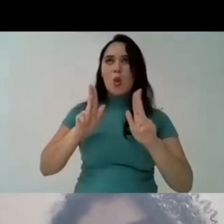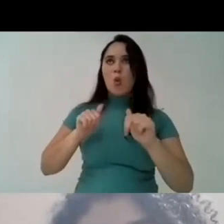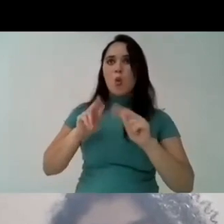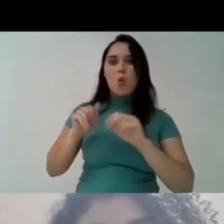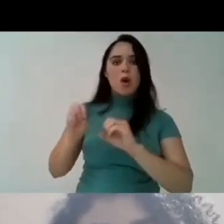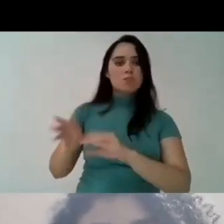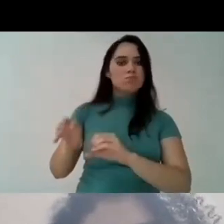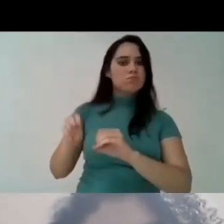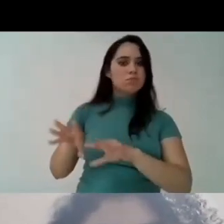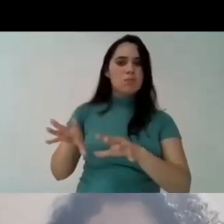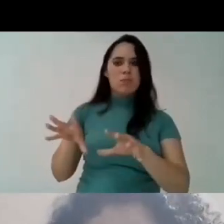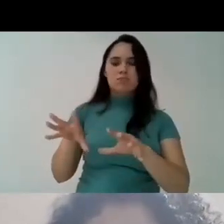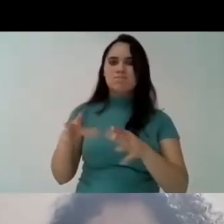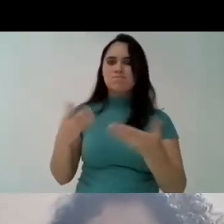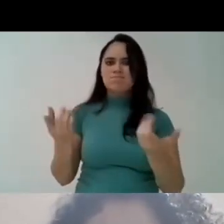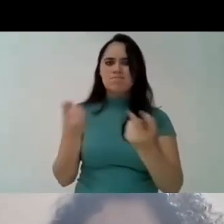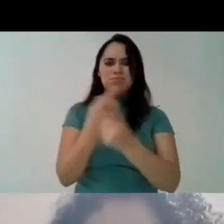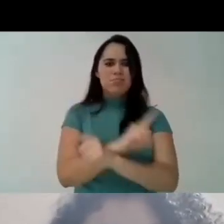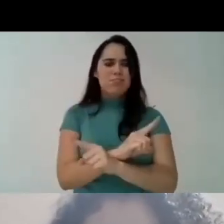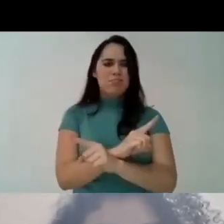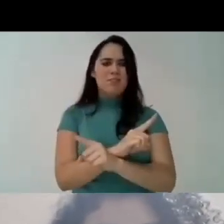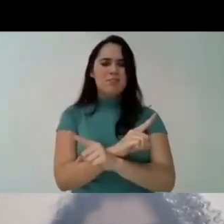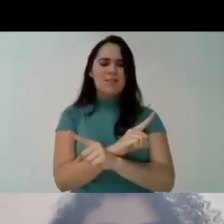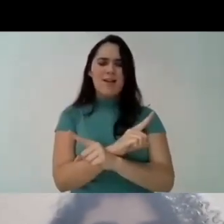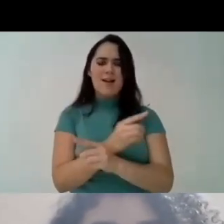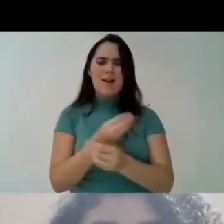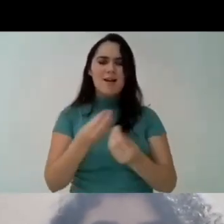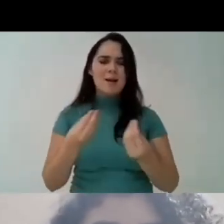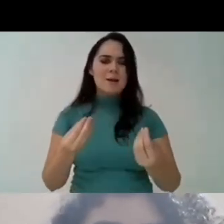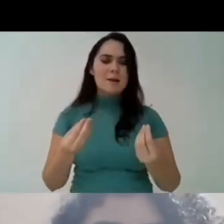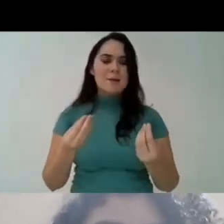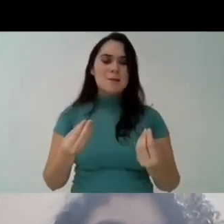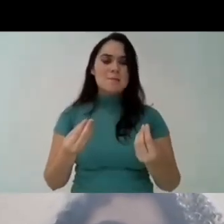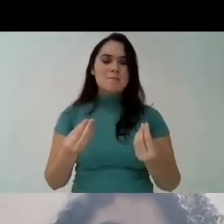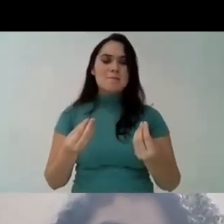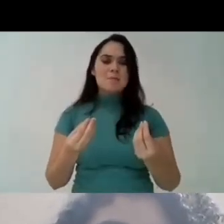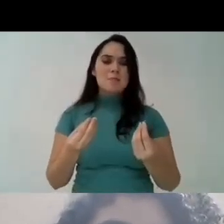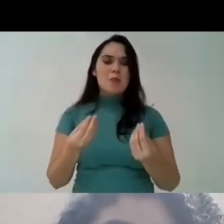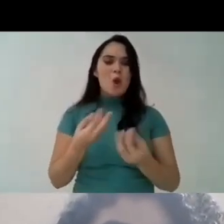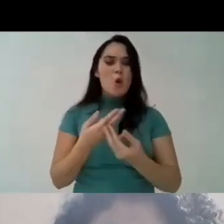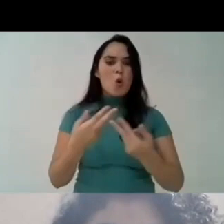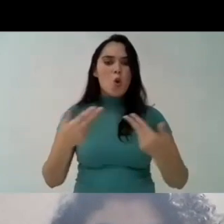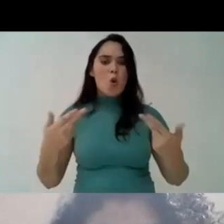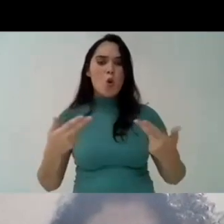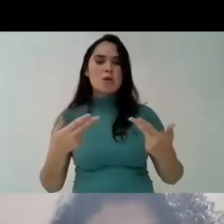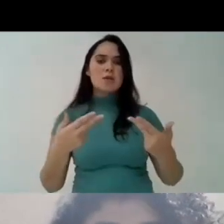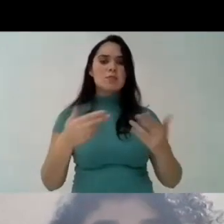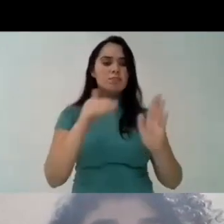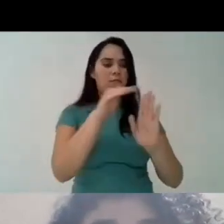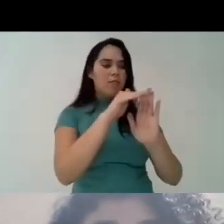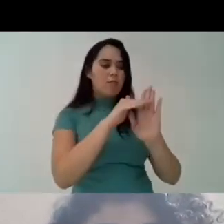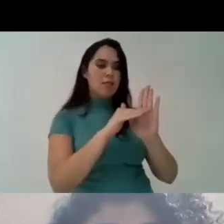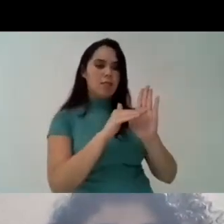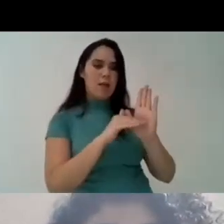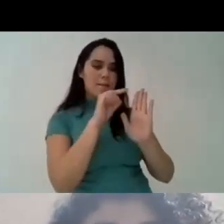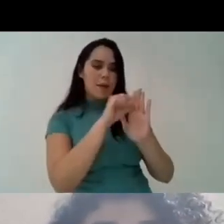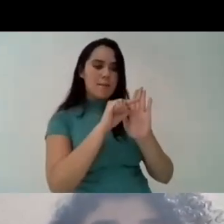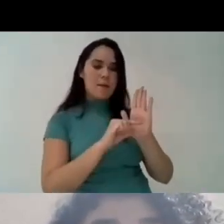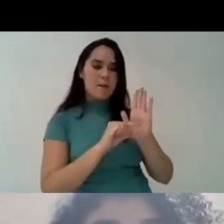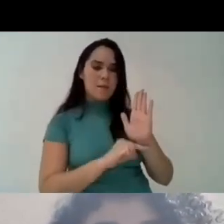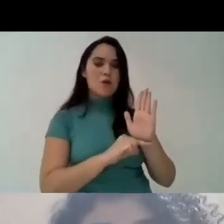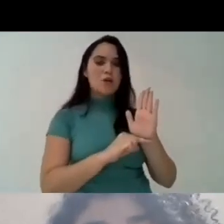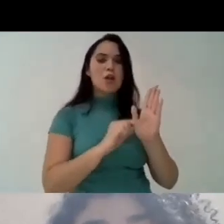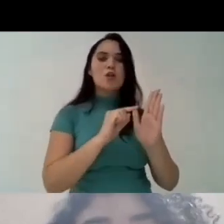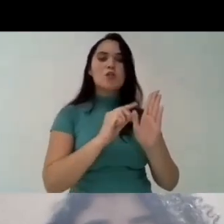public school never saw so um basically when a brazilian